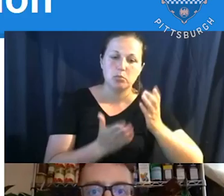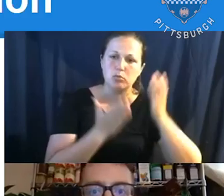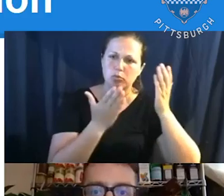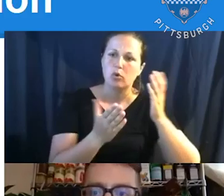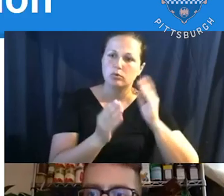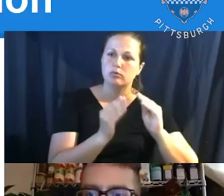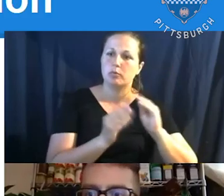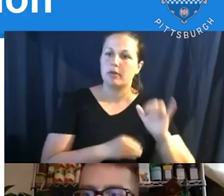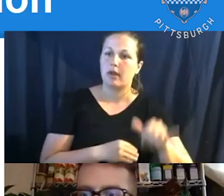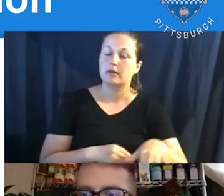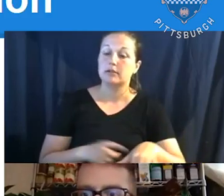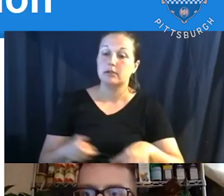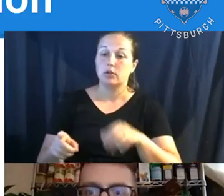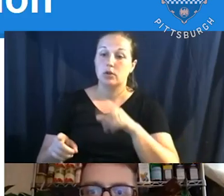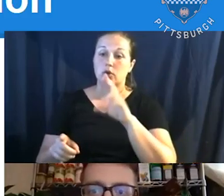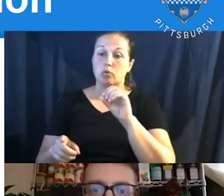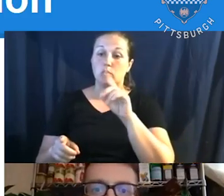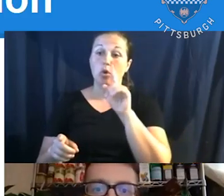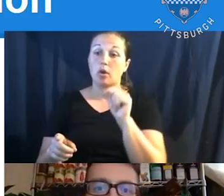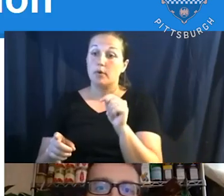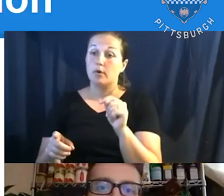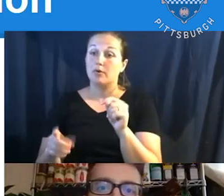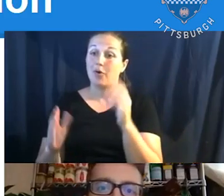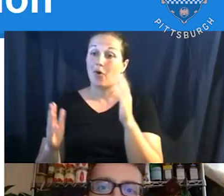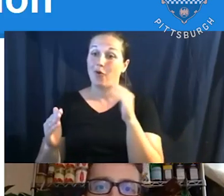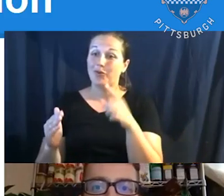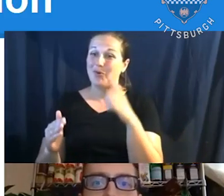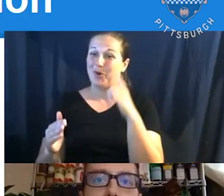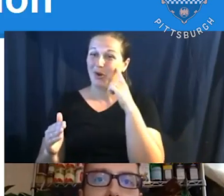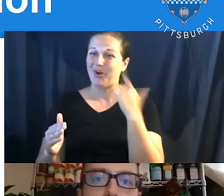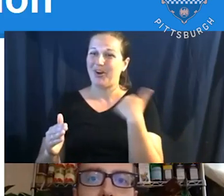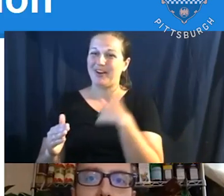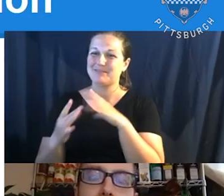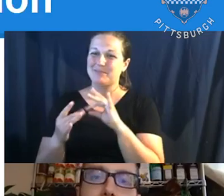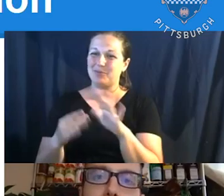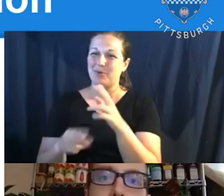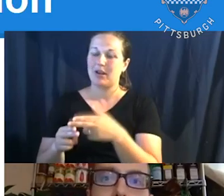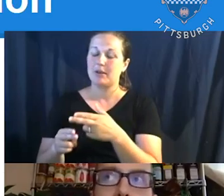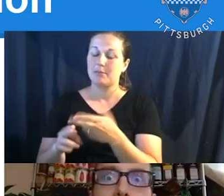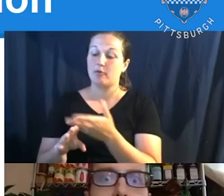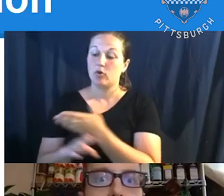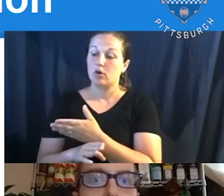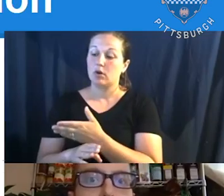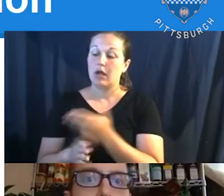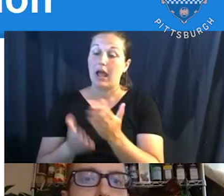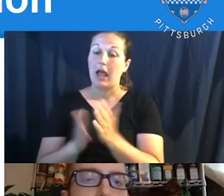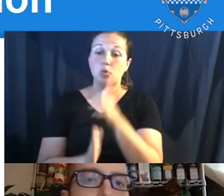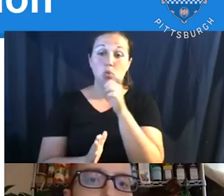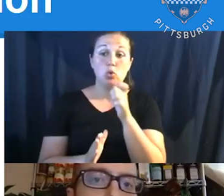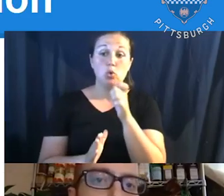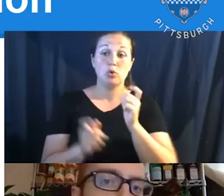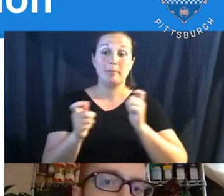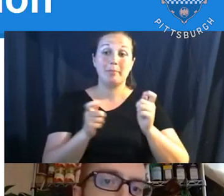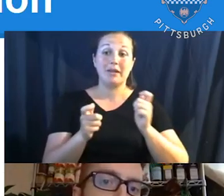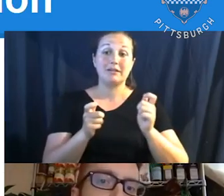Robert Cavalier. Hey, Robert, I hope you heard the shout out earlier. Uh, Robert Cavalier asked who maintains the bike trails. Um, Chris might have a more detailed